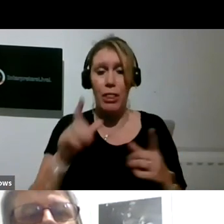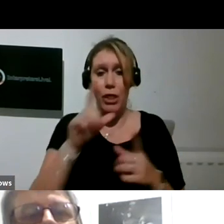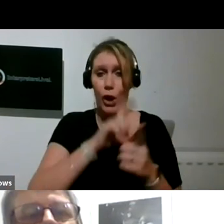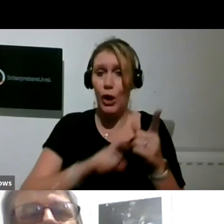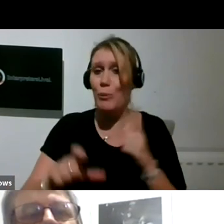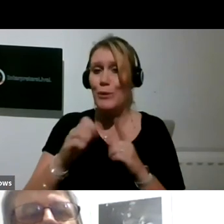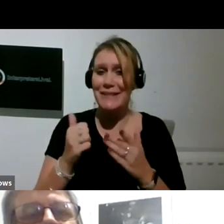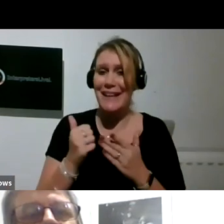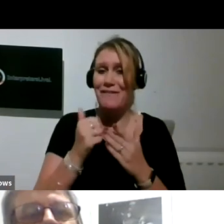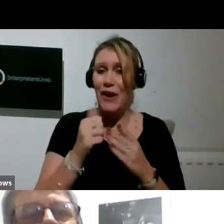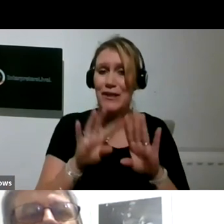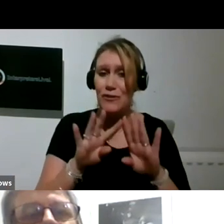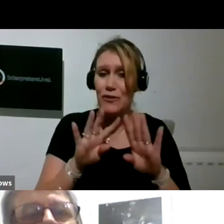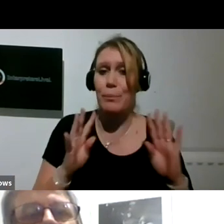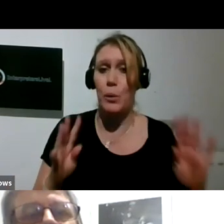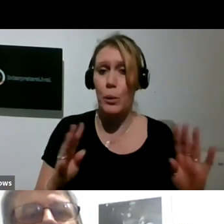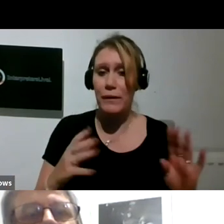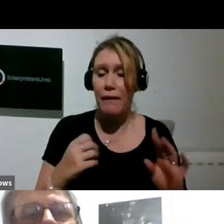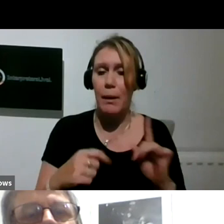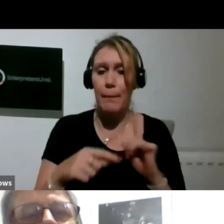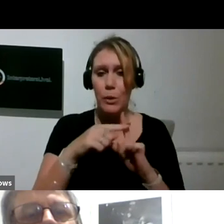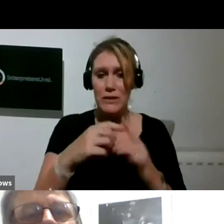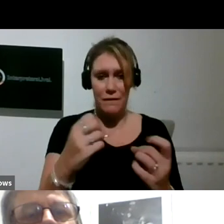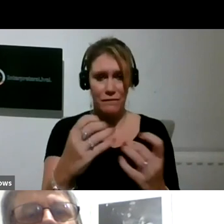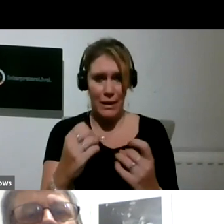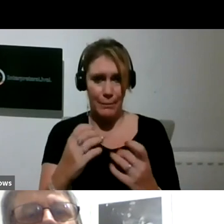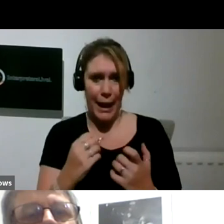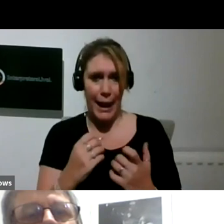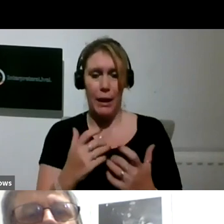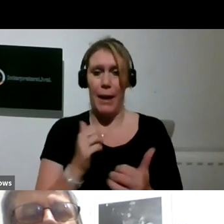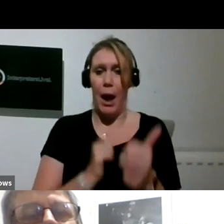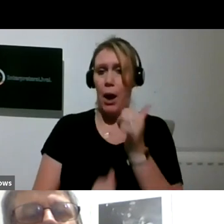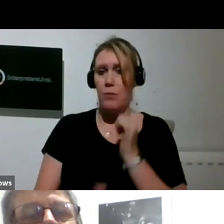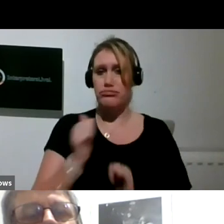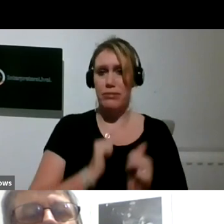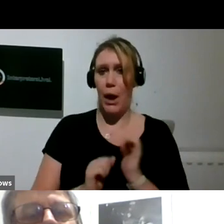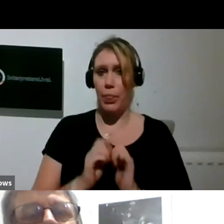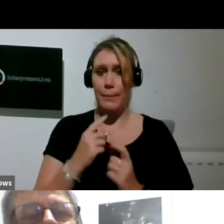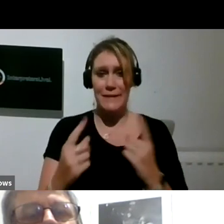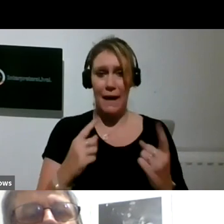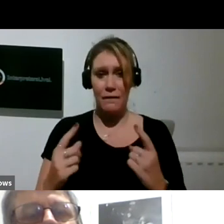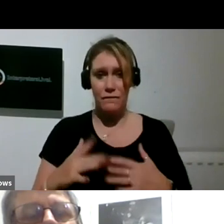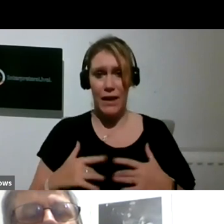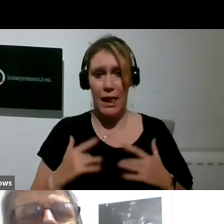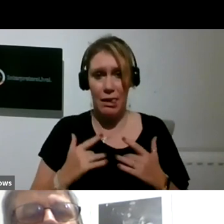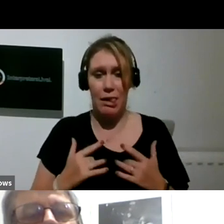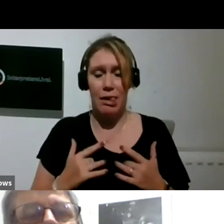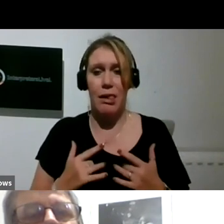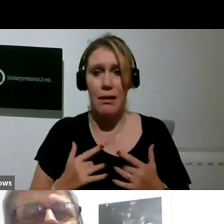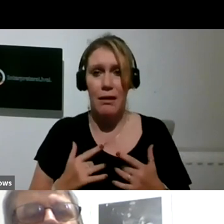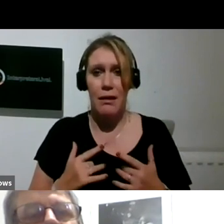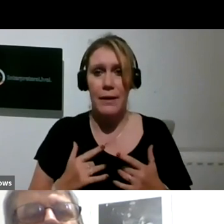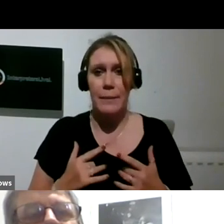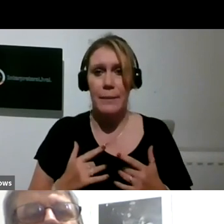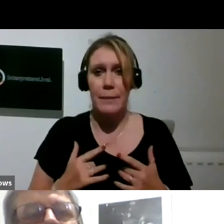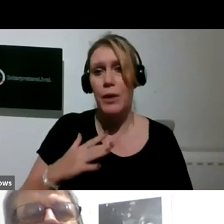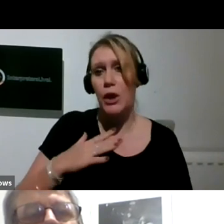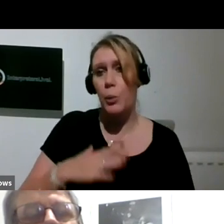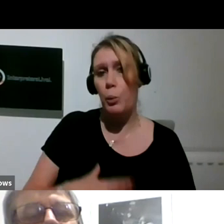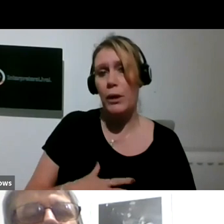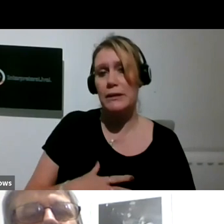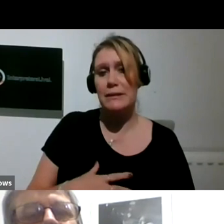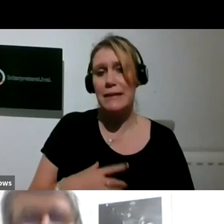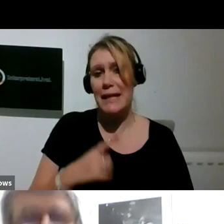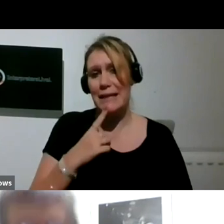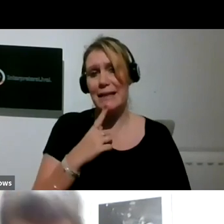board give very positive feedback about how proud they feel. So I'd just like to give a huge thank you to everybody.